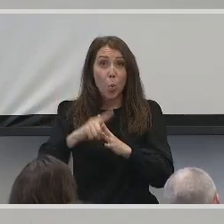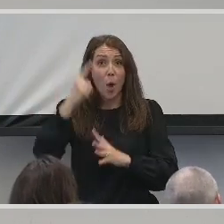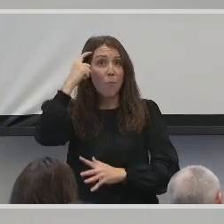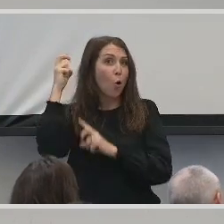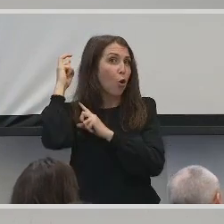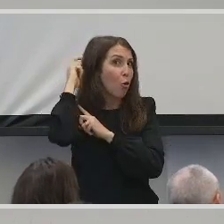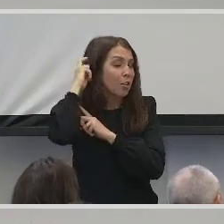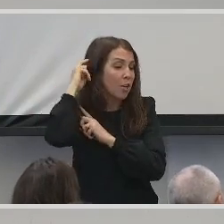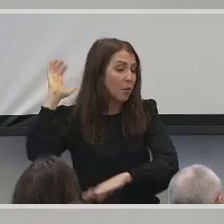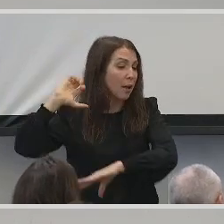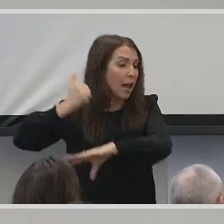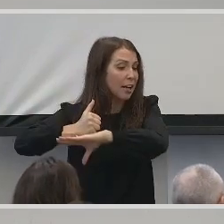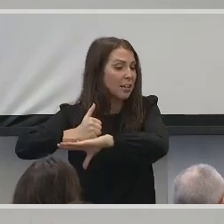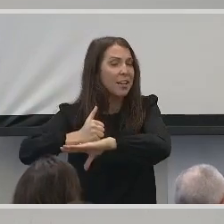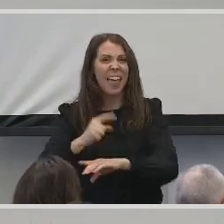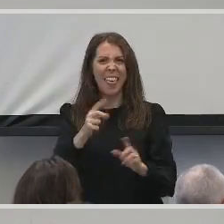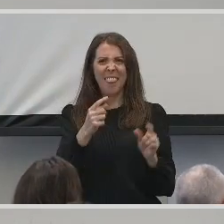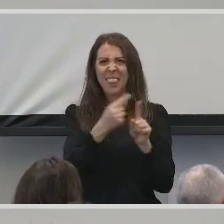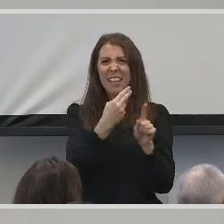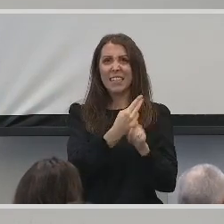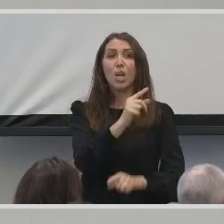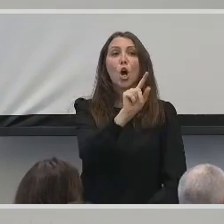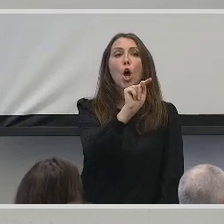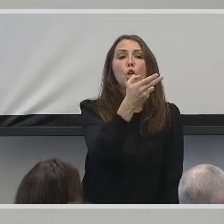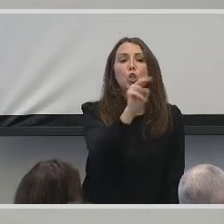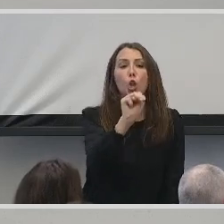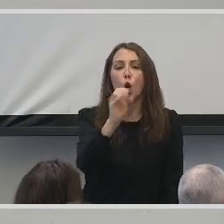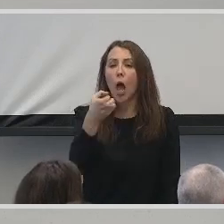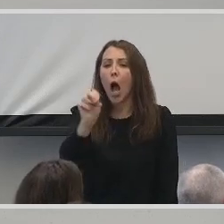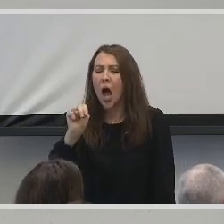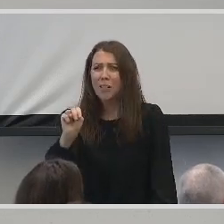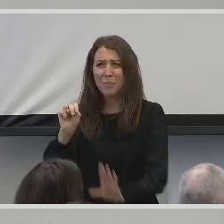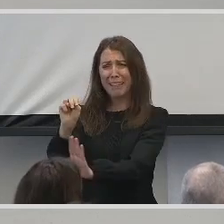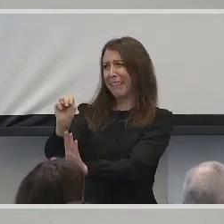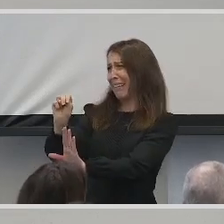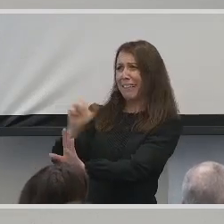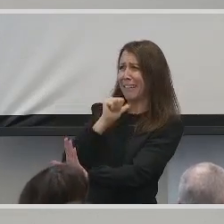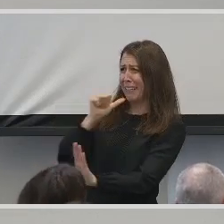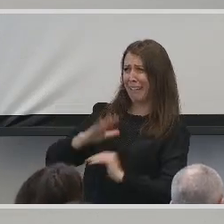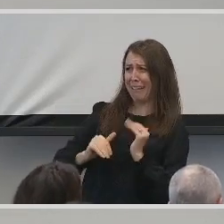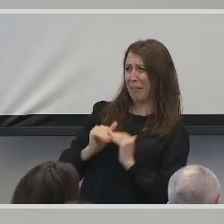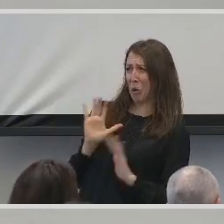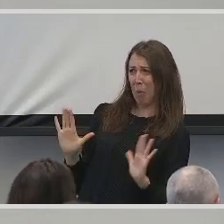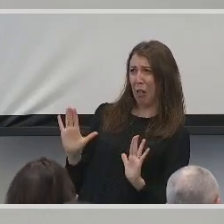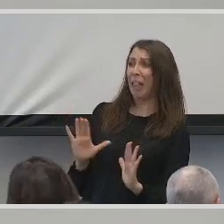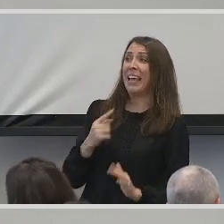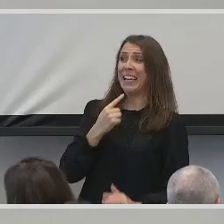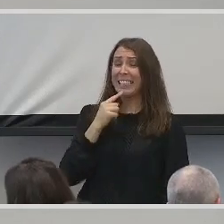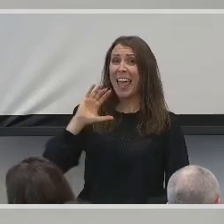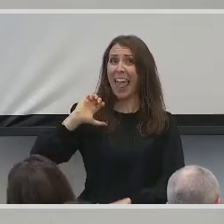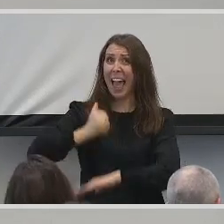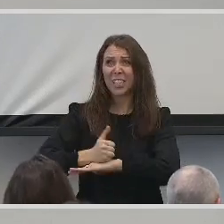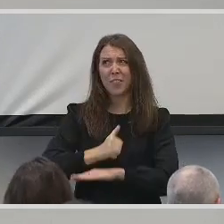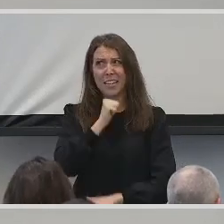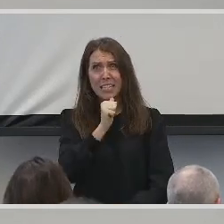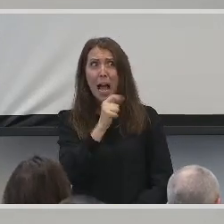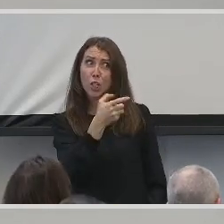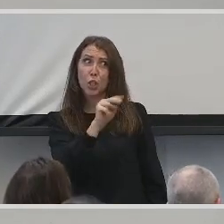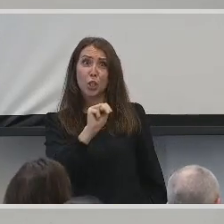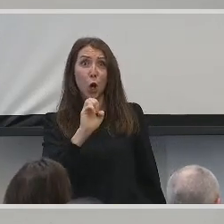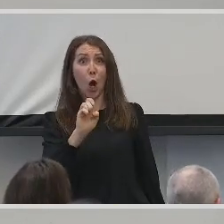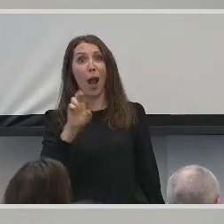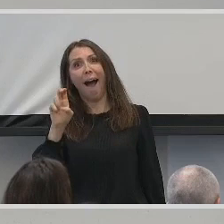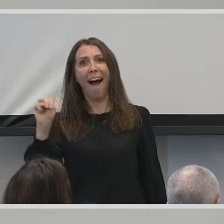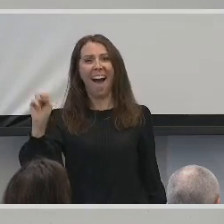they used the term, turn on, which made me so uncomfortable. And I was like, can you please say activated and not turn down? So I was like, The